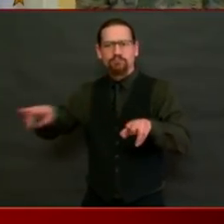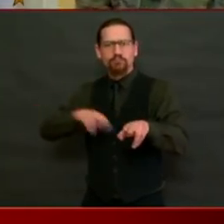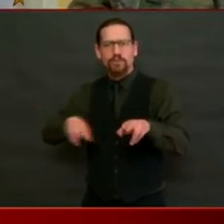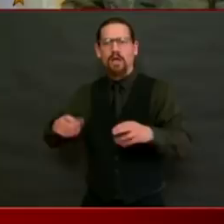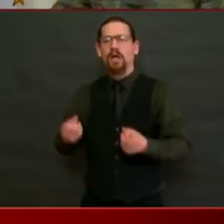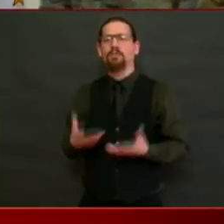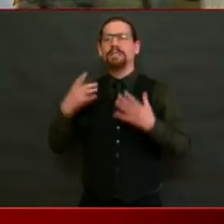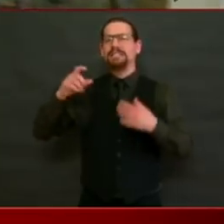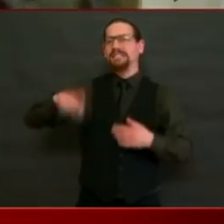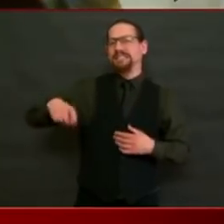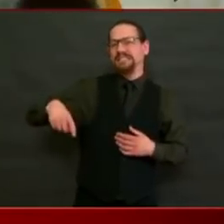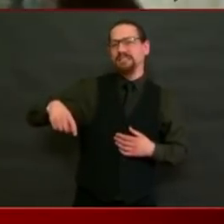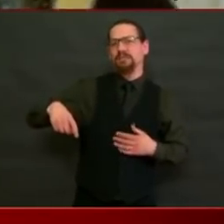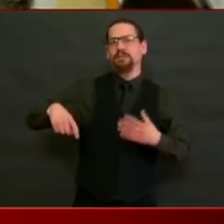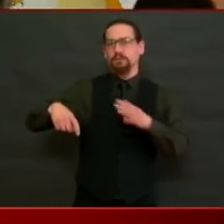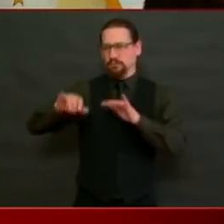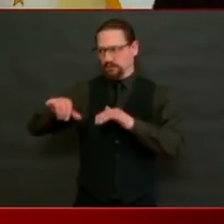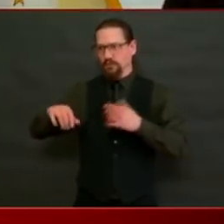take that?